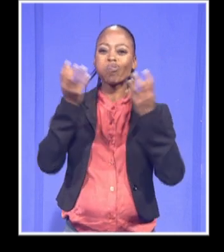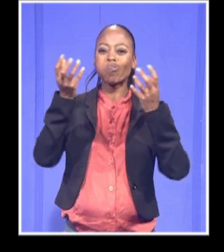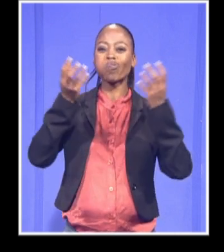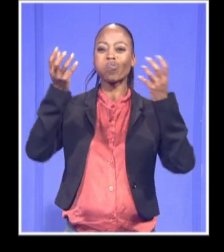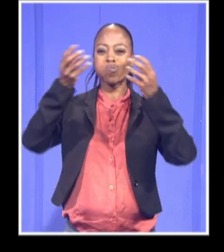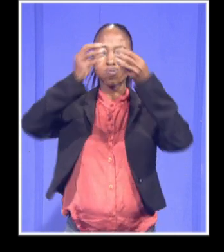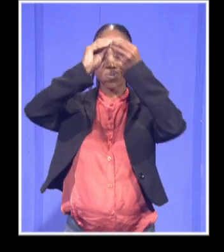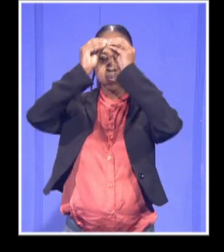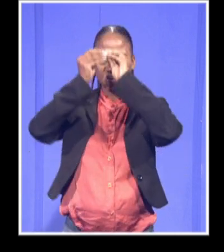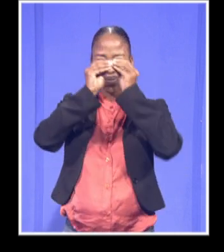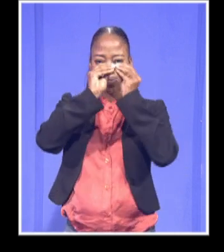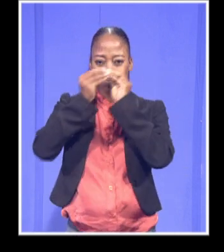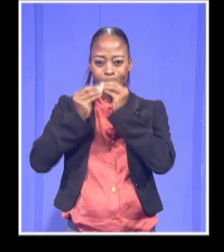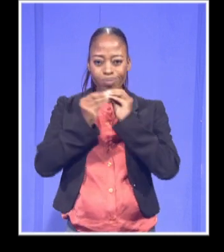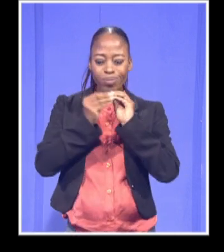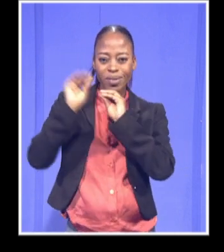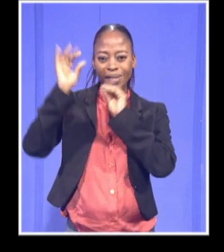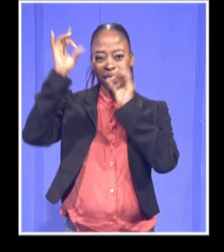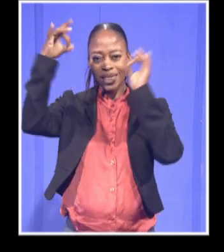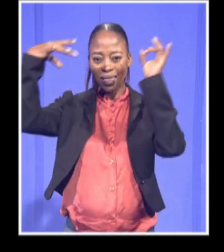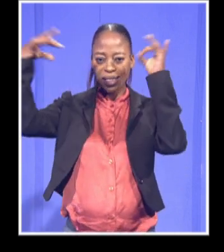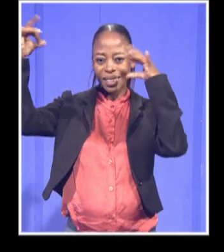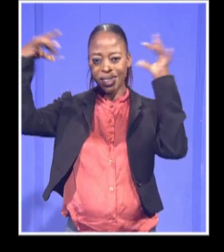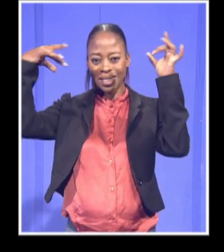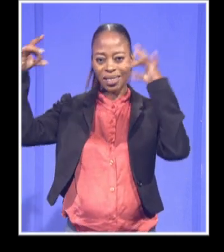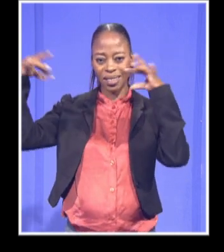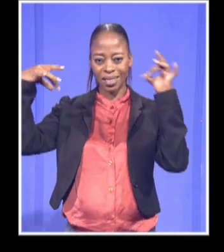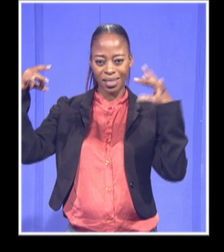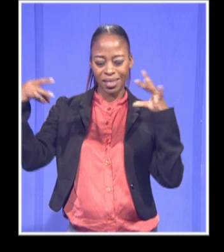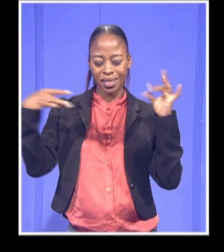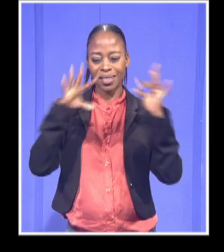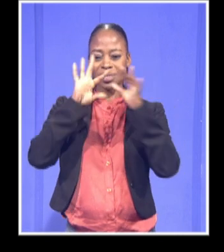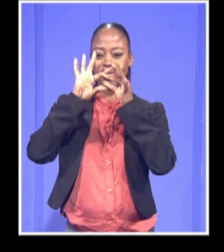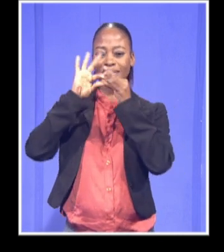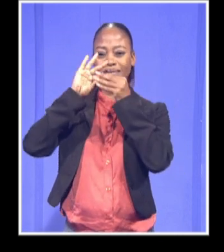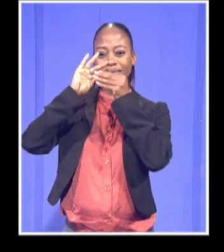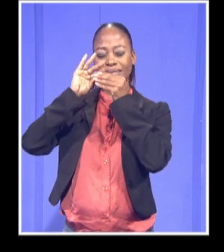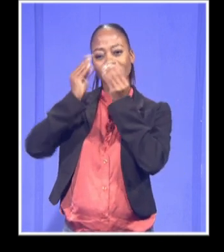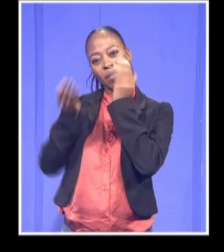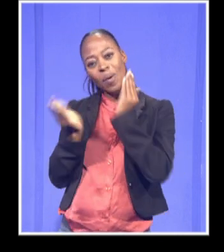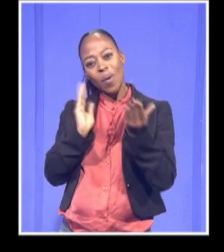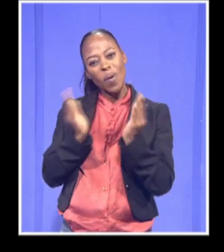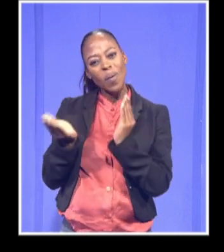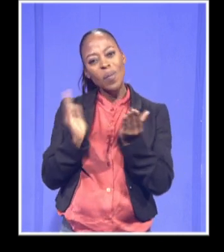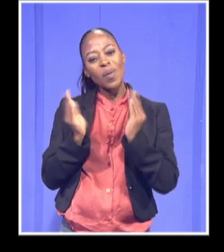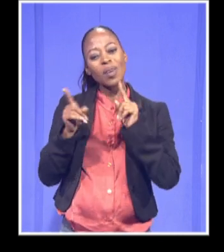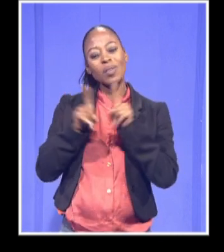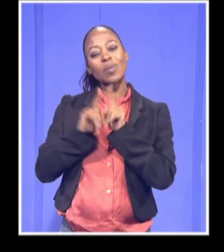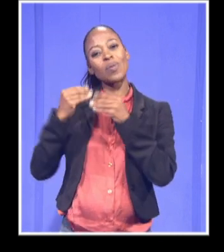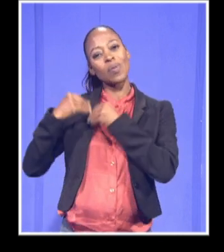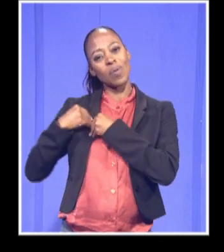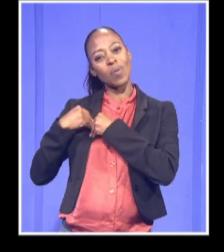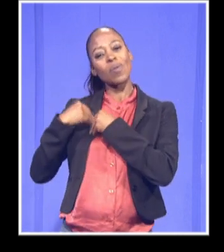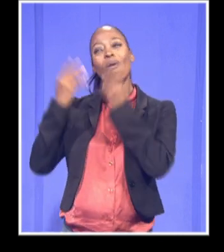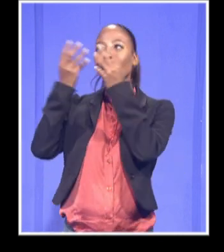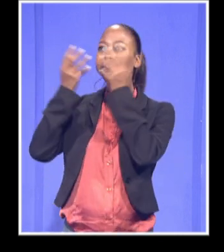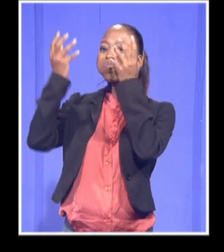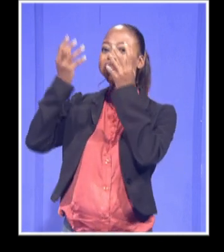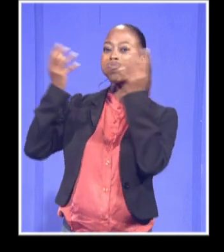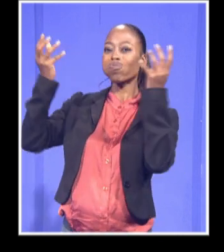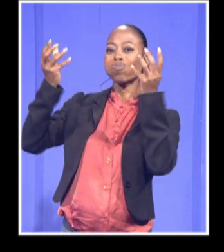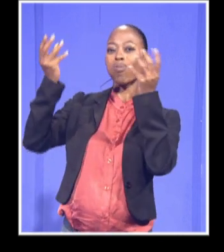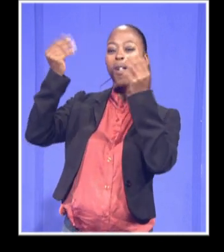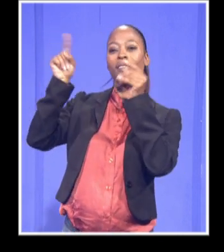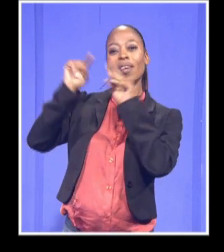form stars compared to our own clouds here on Earth